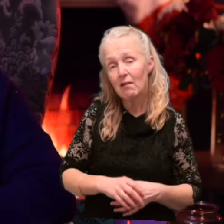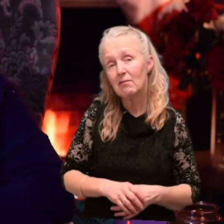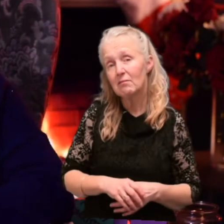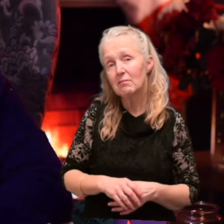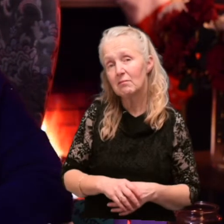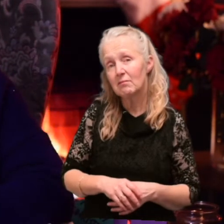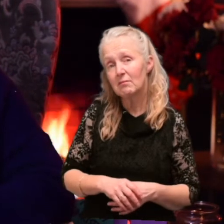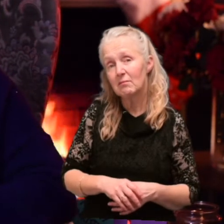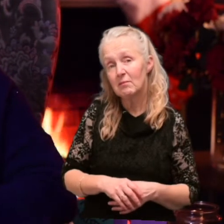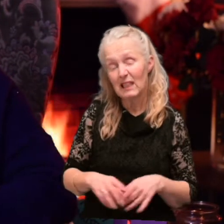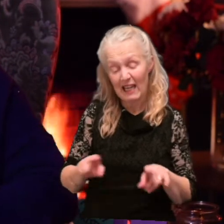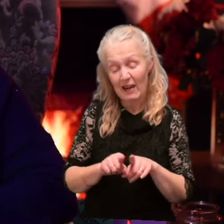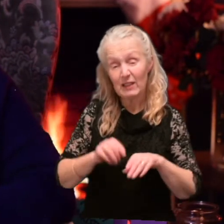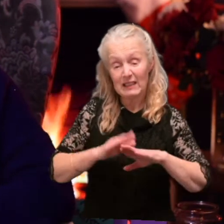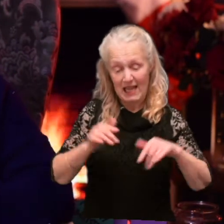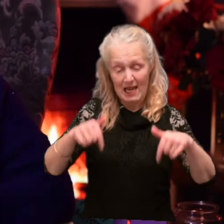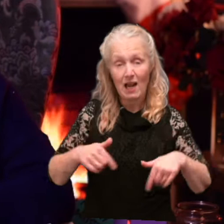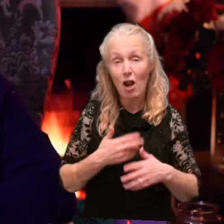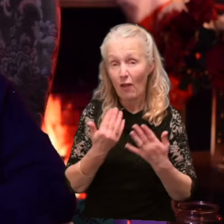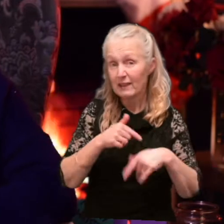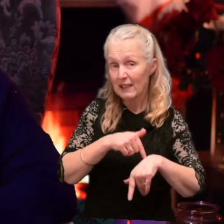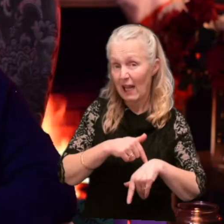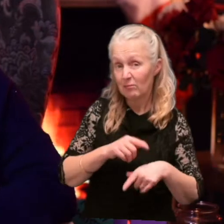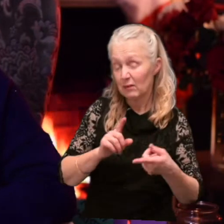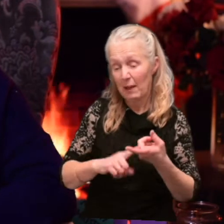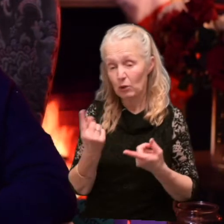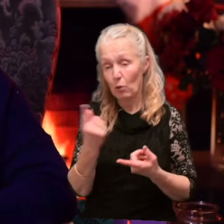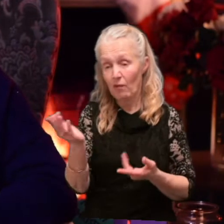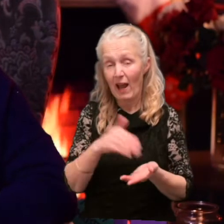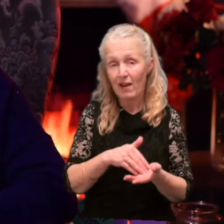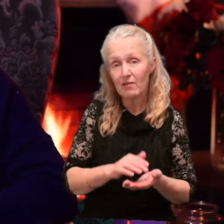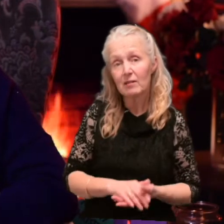We even sit at this table a lot of the time, depending on who turns up, you know.